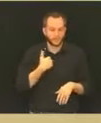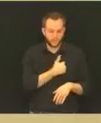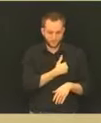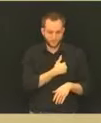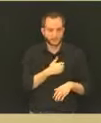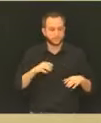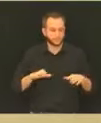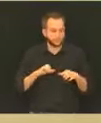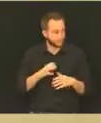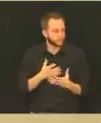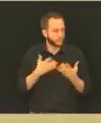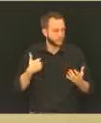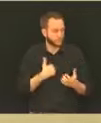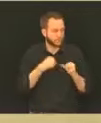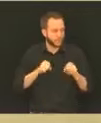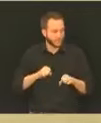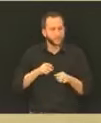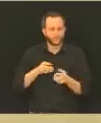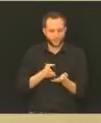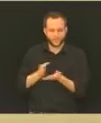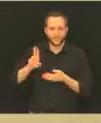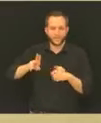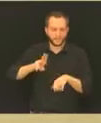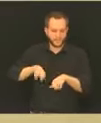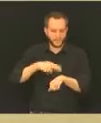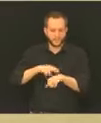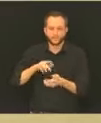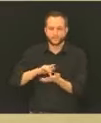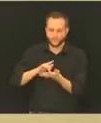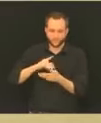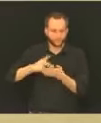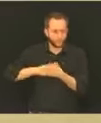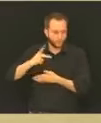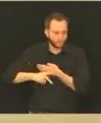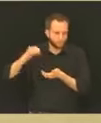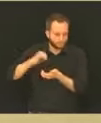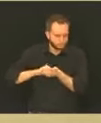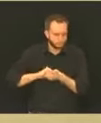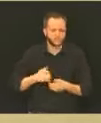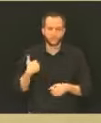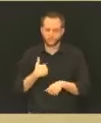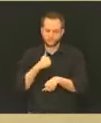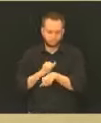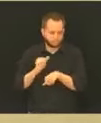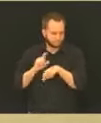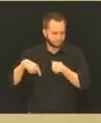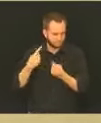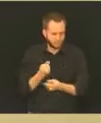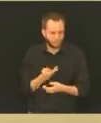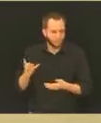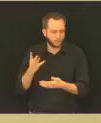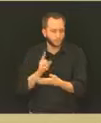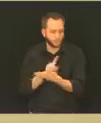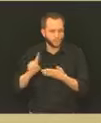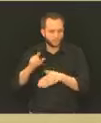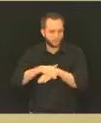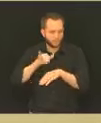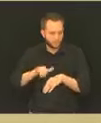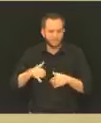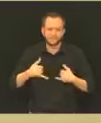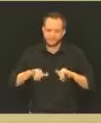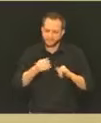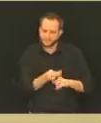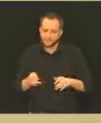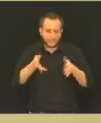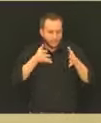and that's ongoing. Healthcare workers, we've been working on that for the past few weeks, and we still have a few remaining, but